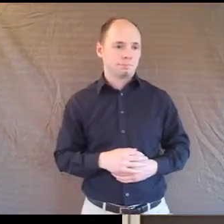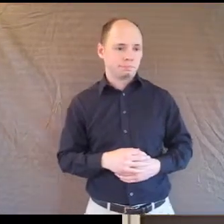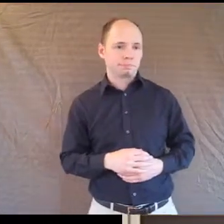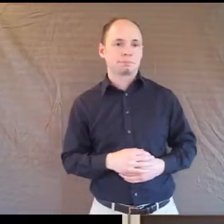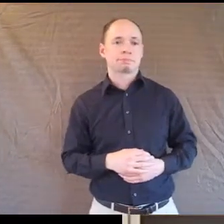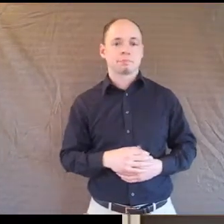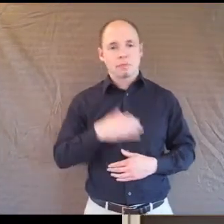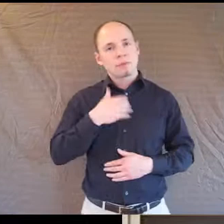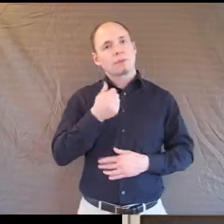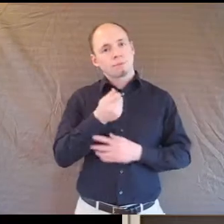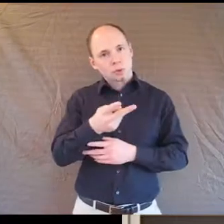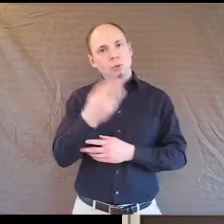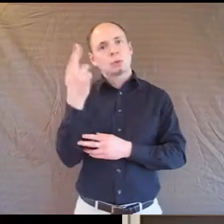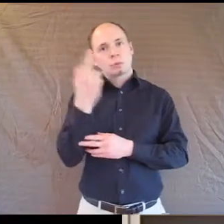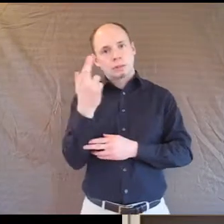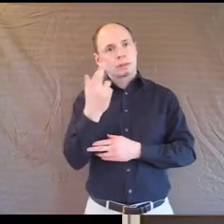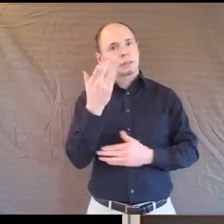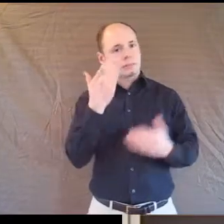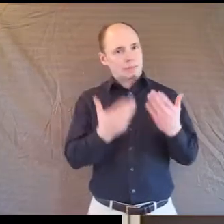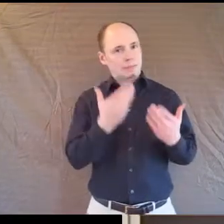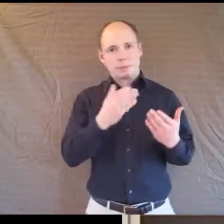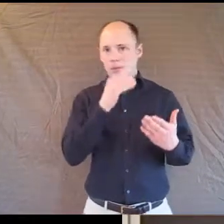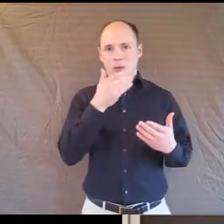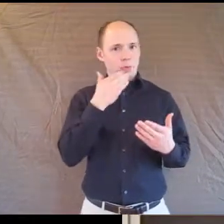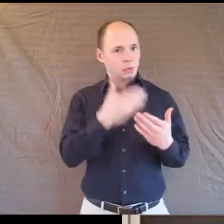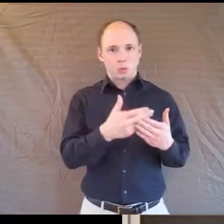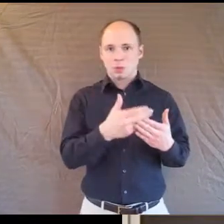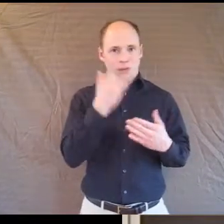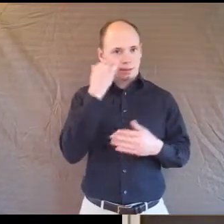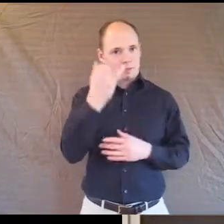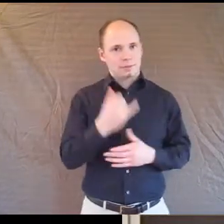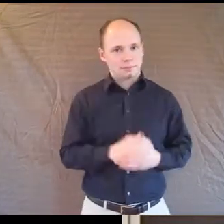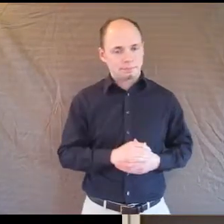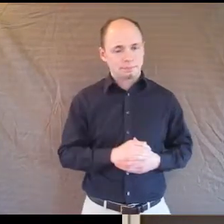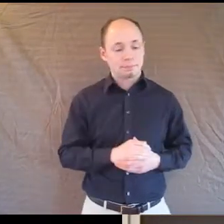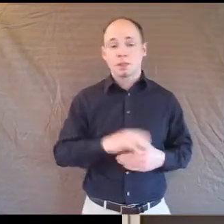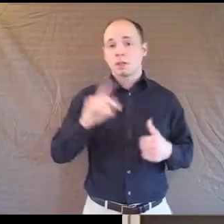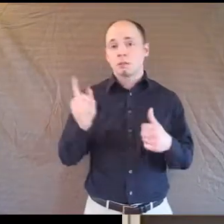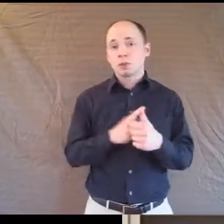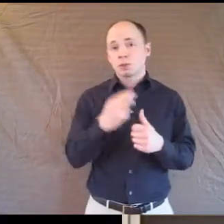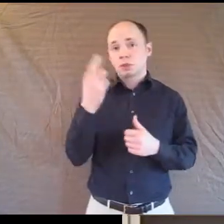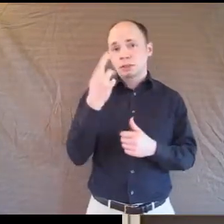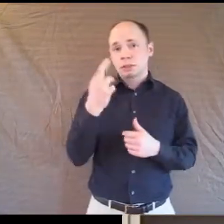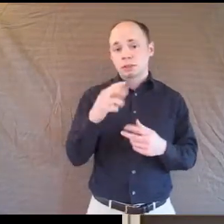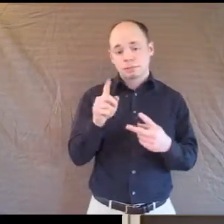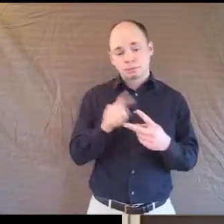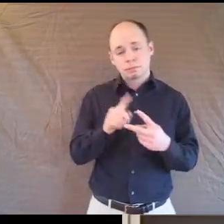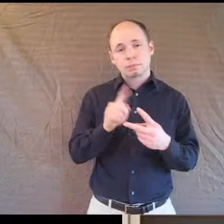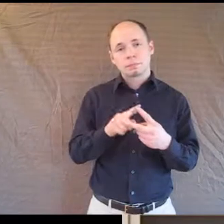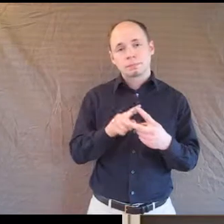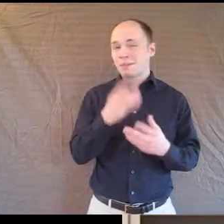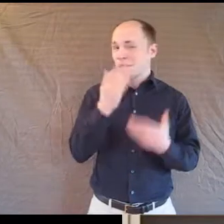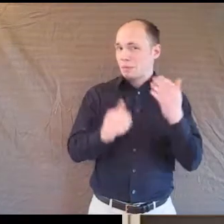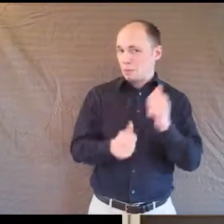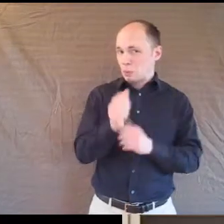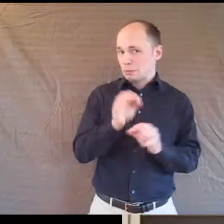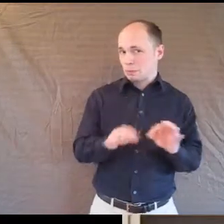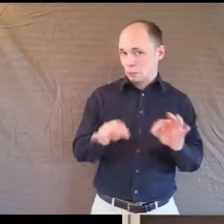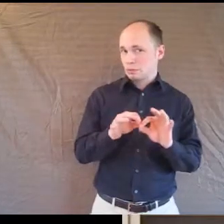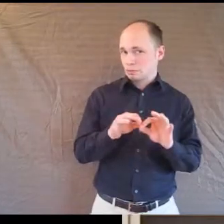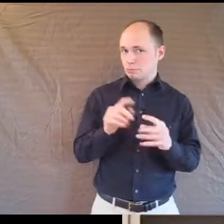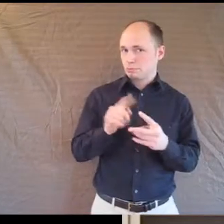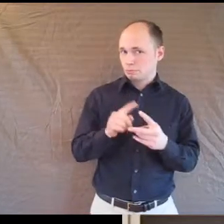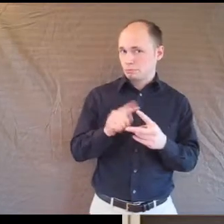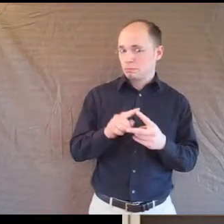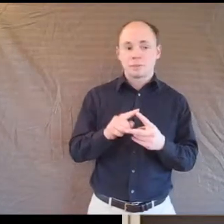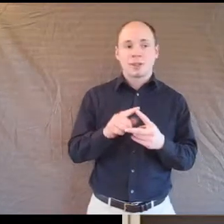There's several reasons why it might not be. The first reason, maybe even the most important reason, is